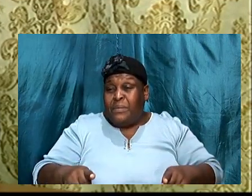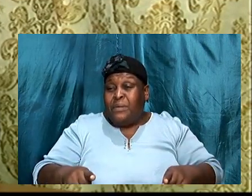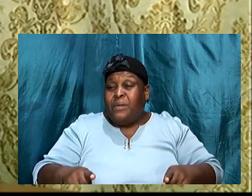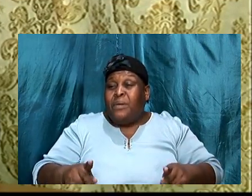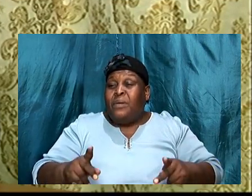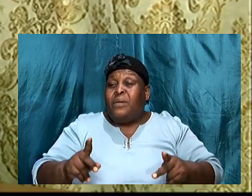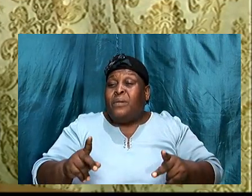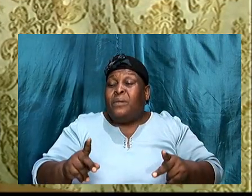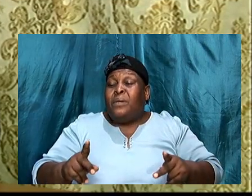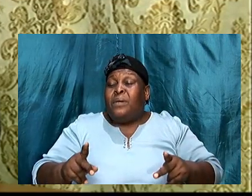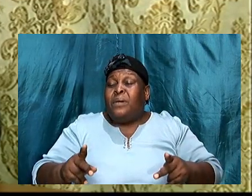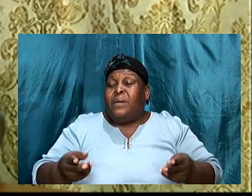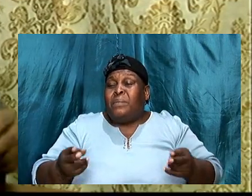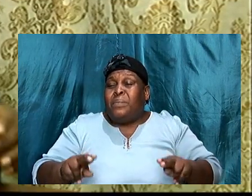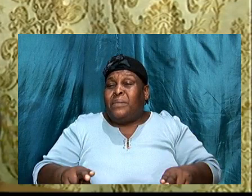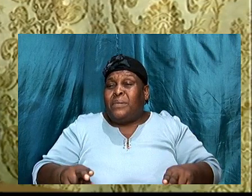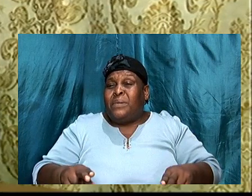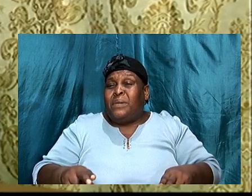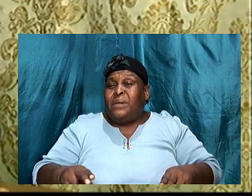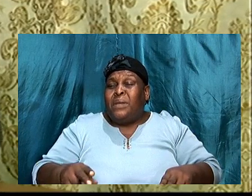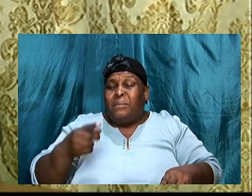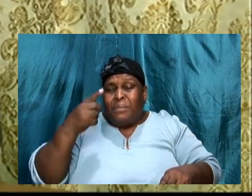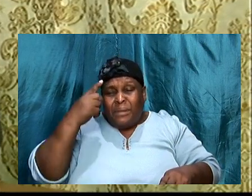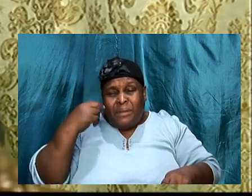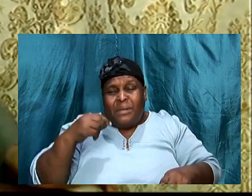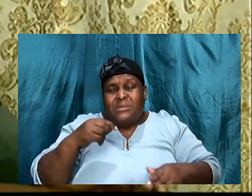of them, disobeying,